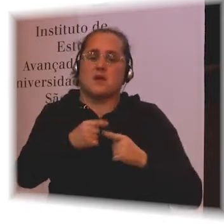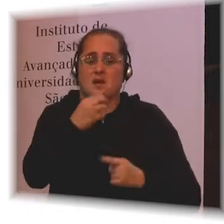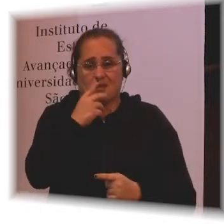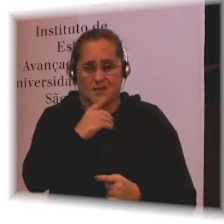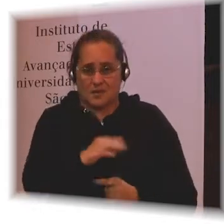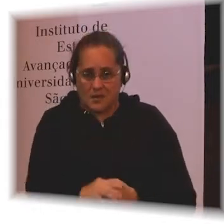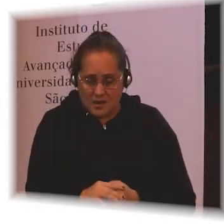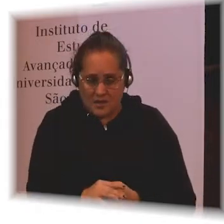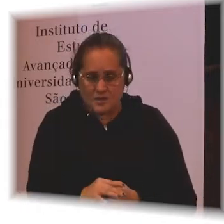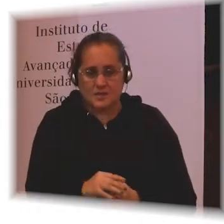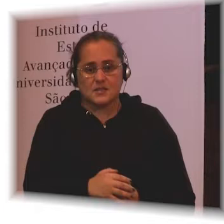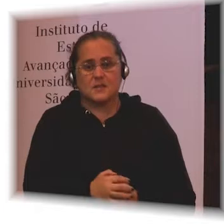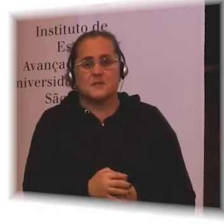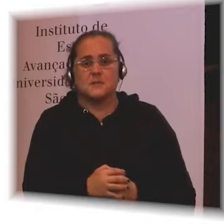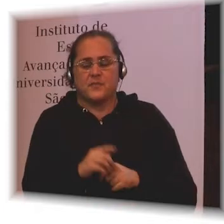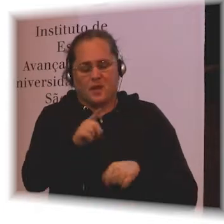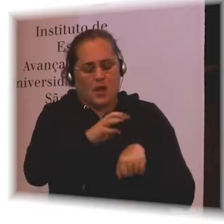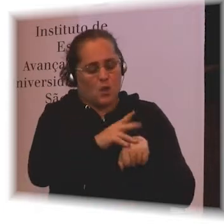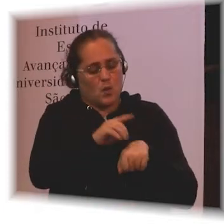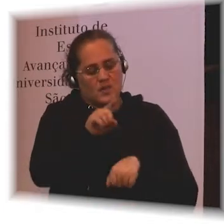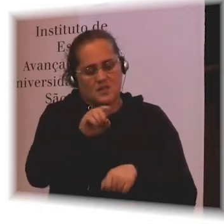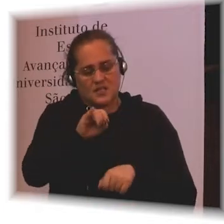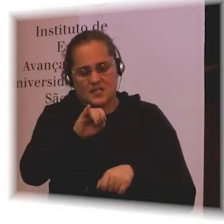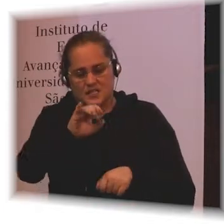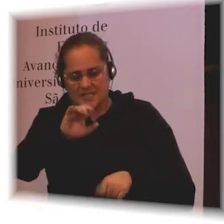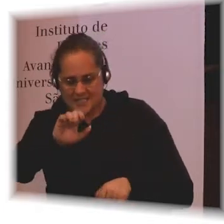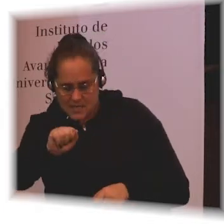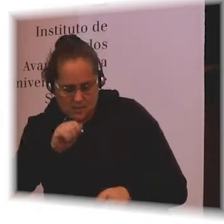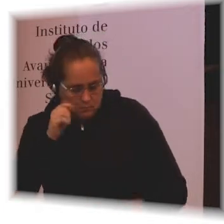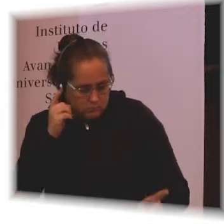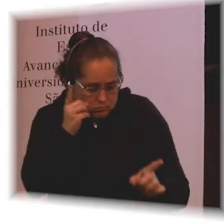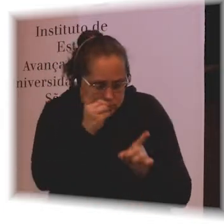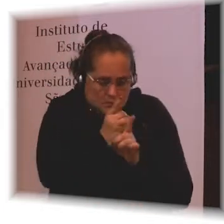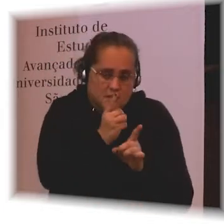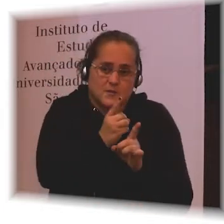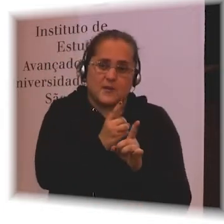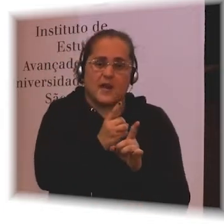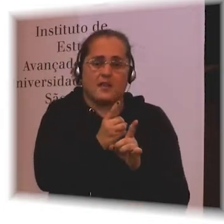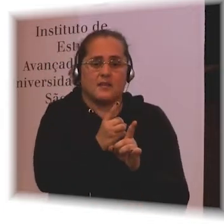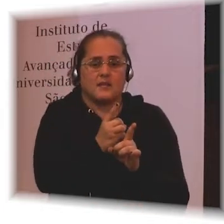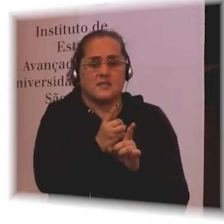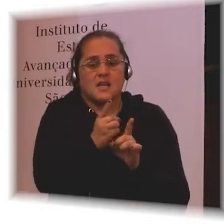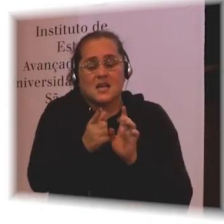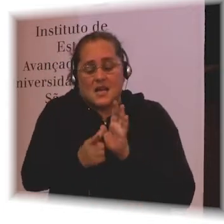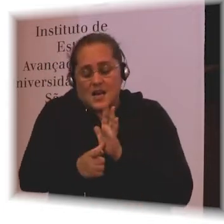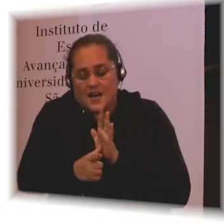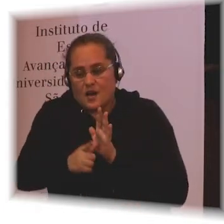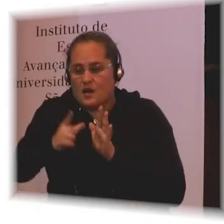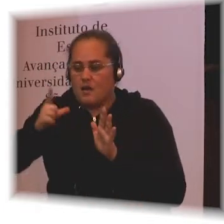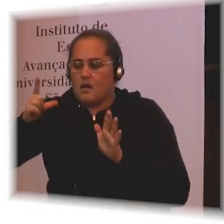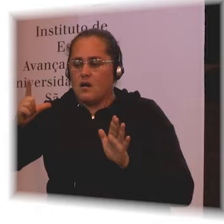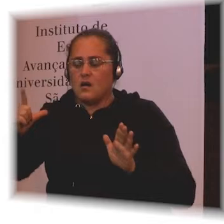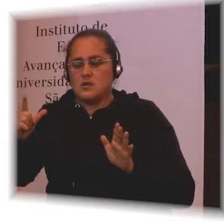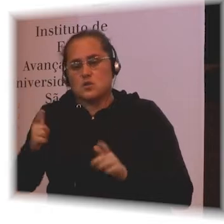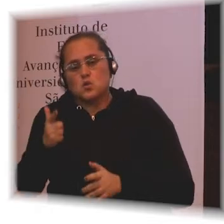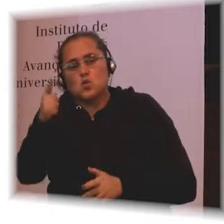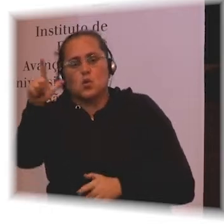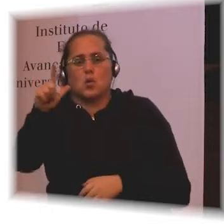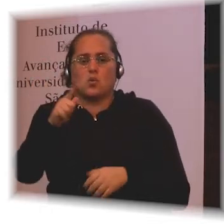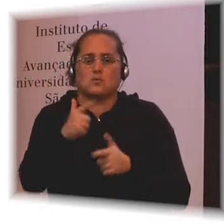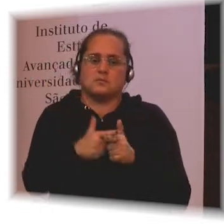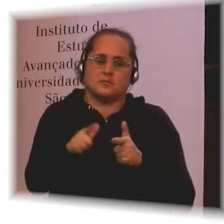Zika syndrome, they're being identified younger than the children with cerebral palsy. There are some specific healthcare needs